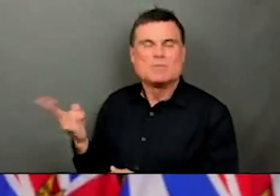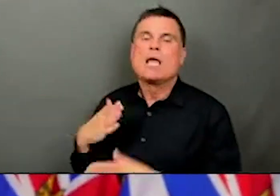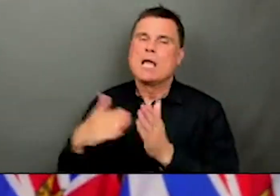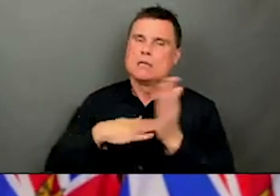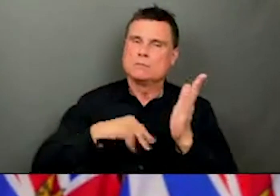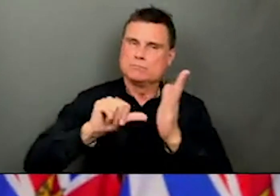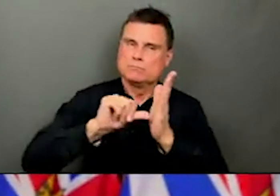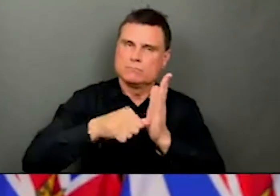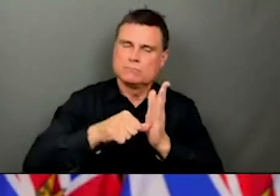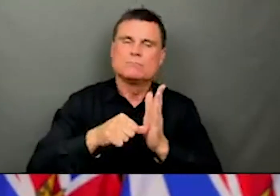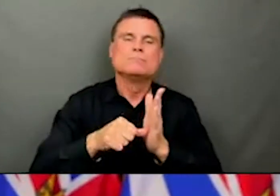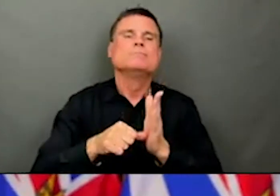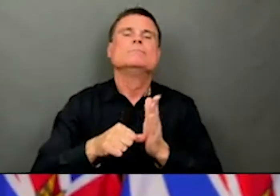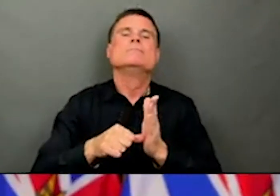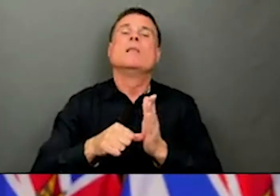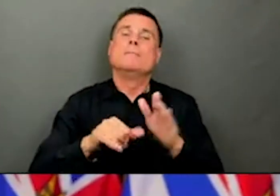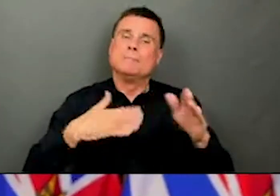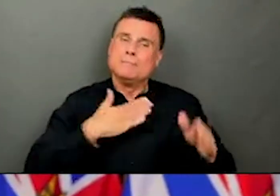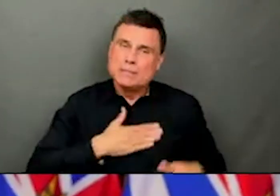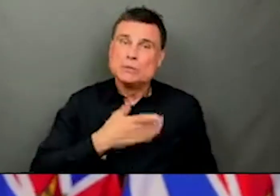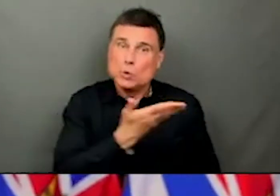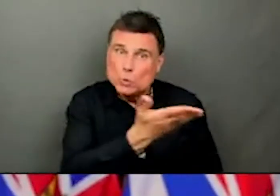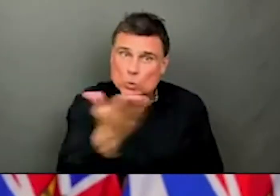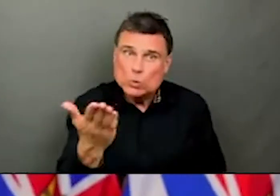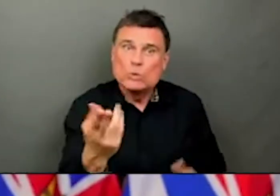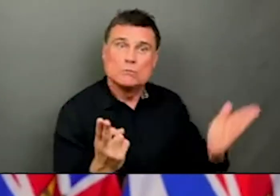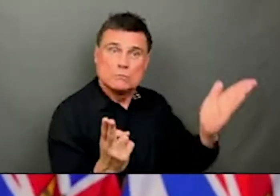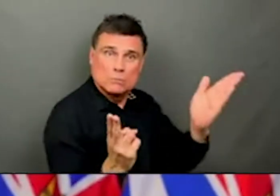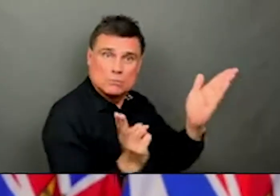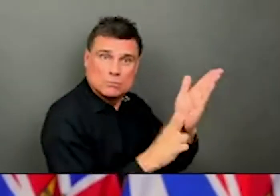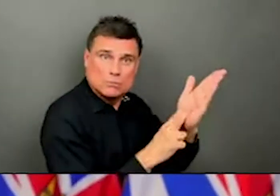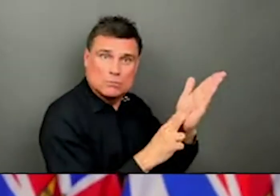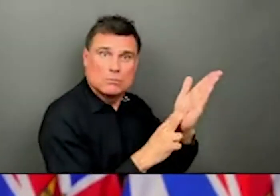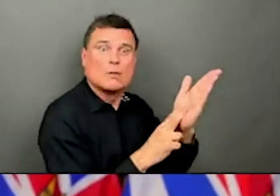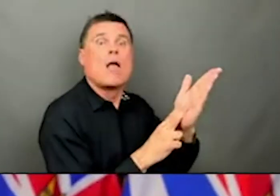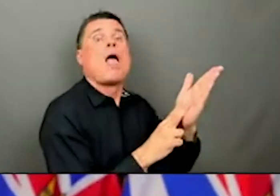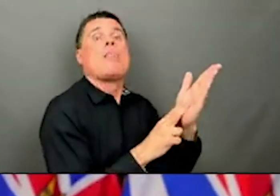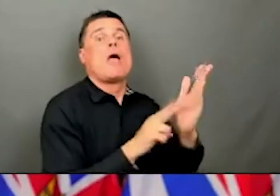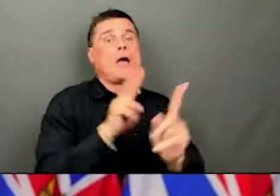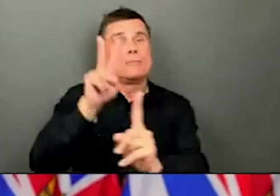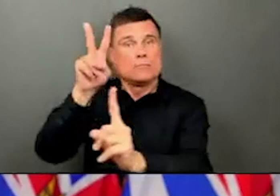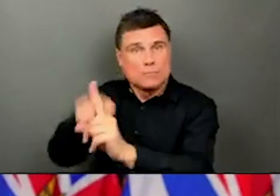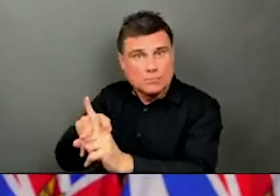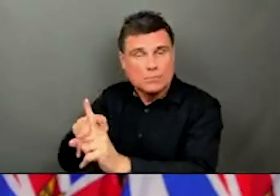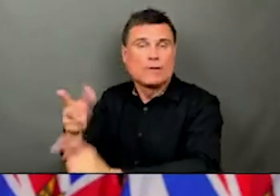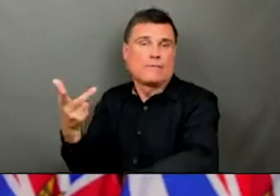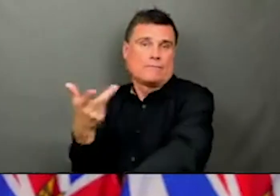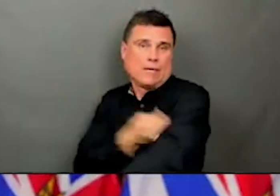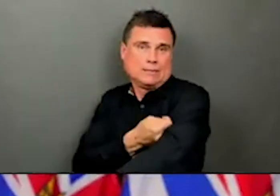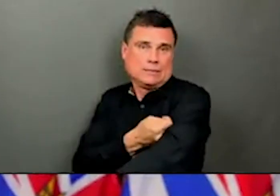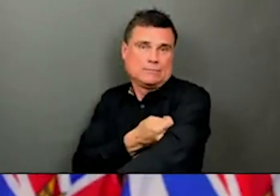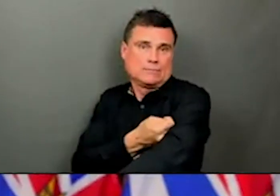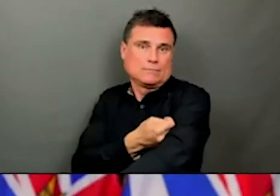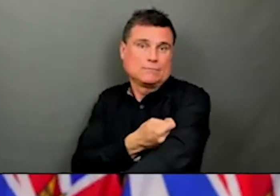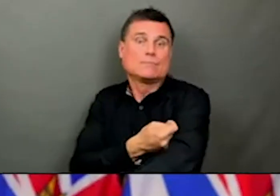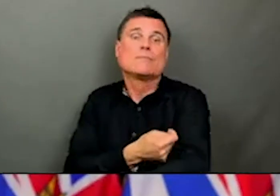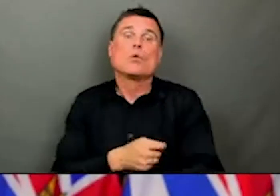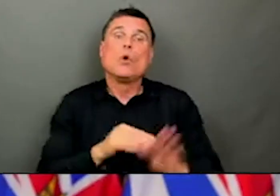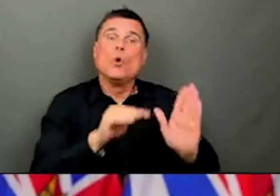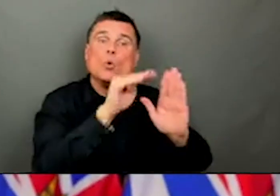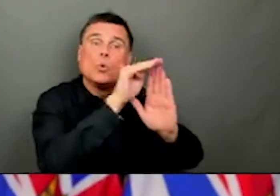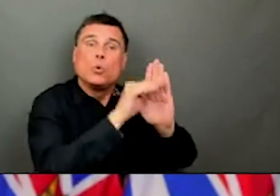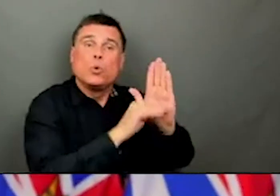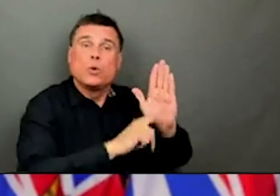register, get a booking, get a vaccination. Health orders are in place, travel restrictions are in place until the end